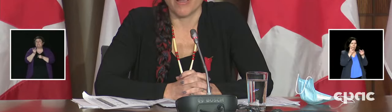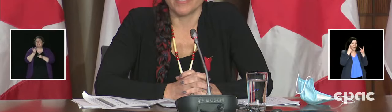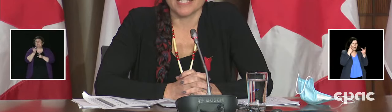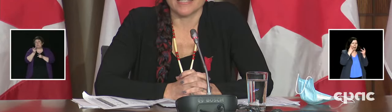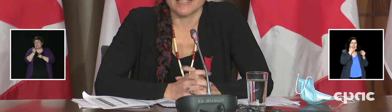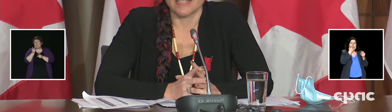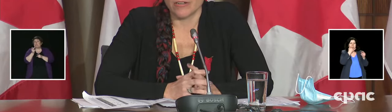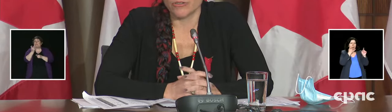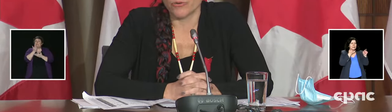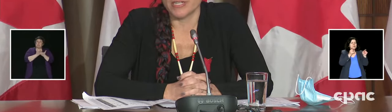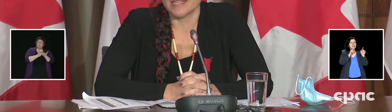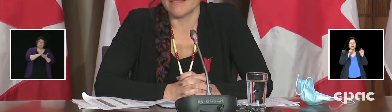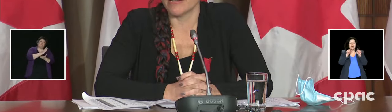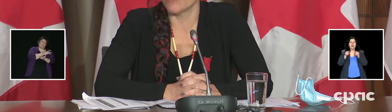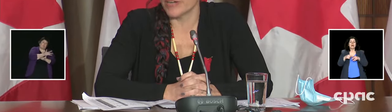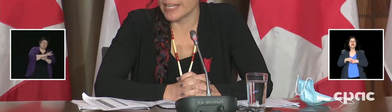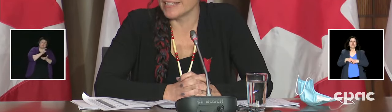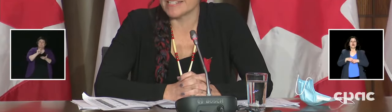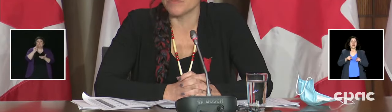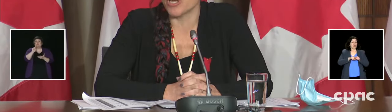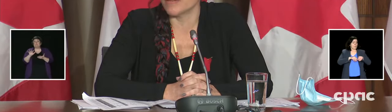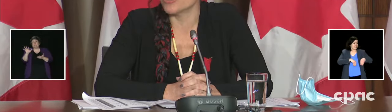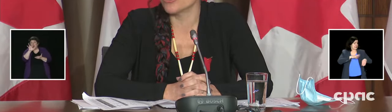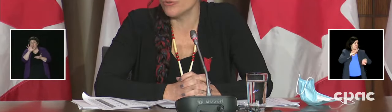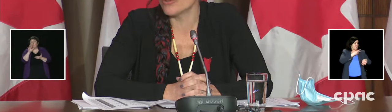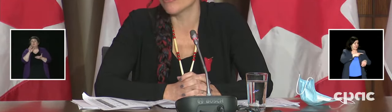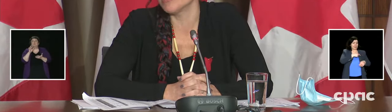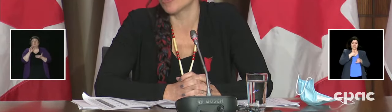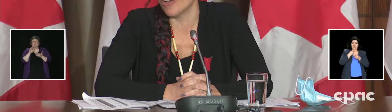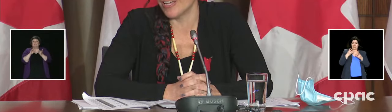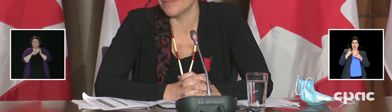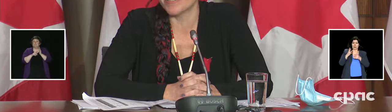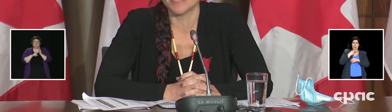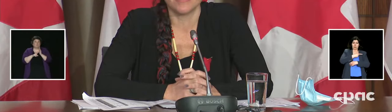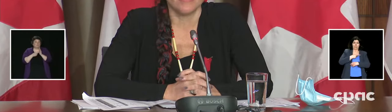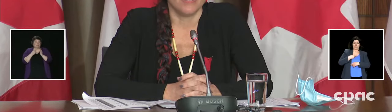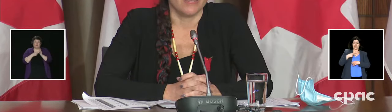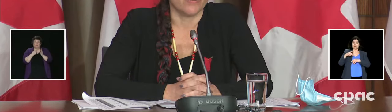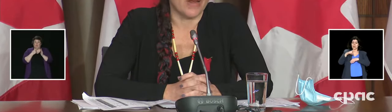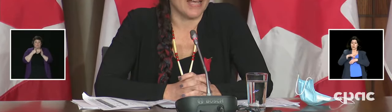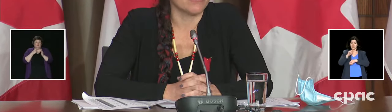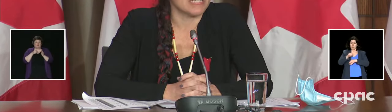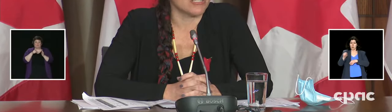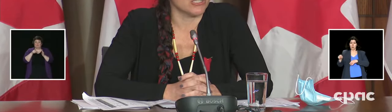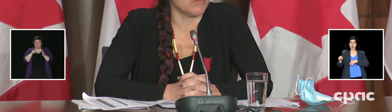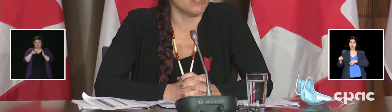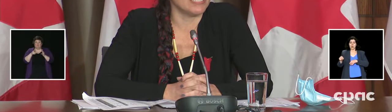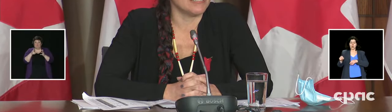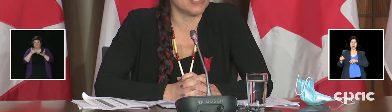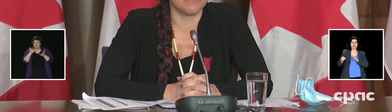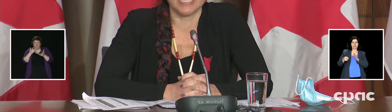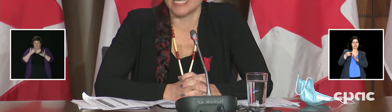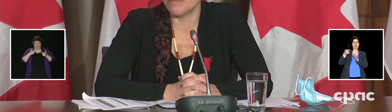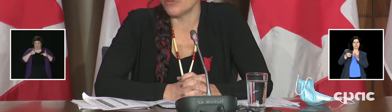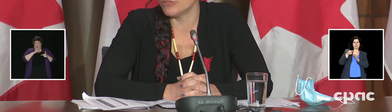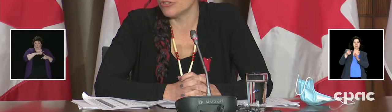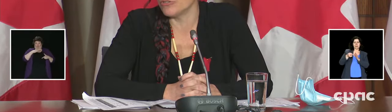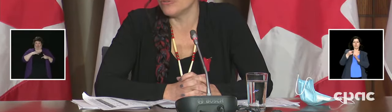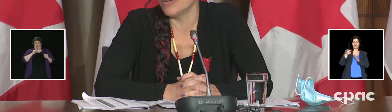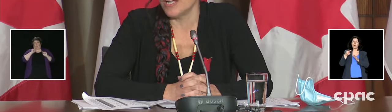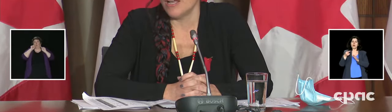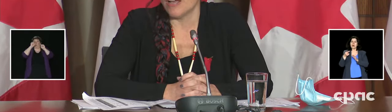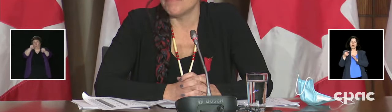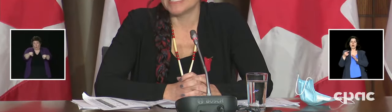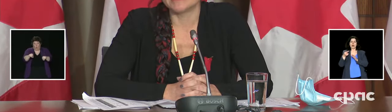provinces and territories that they're going in sometimes two to three times rounds into communities to be able